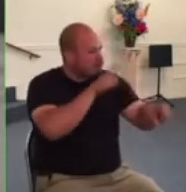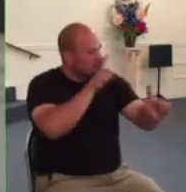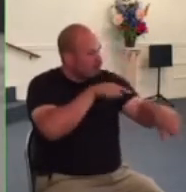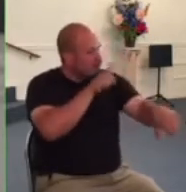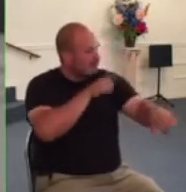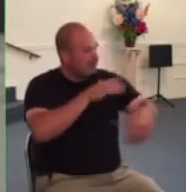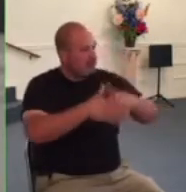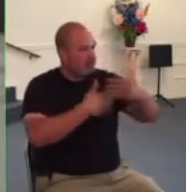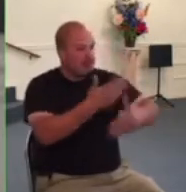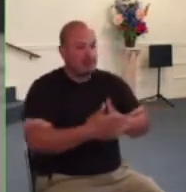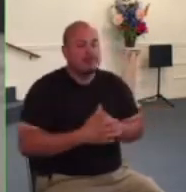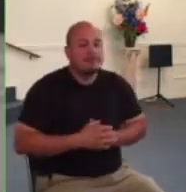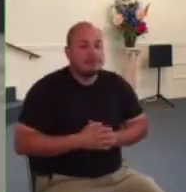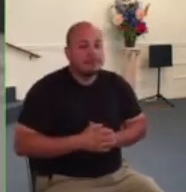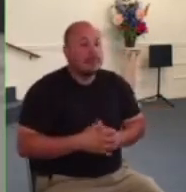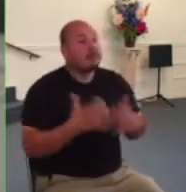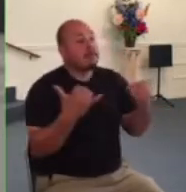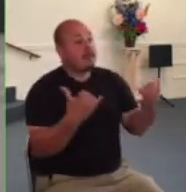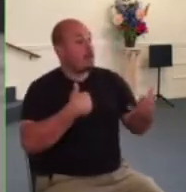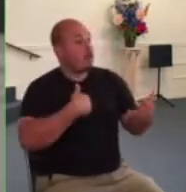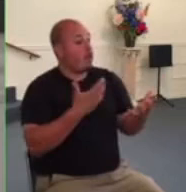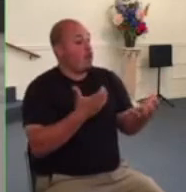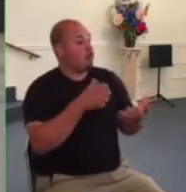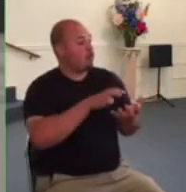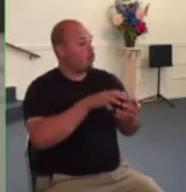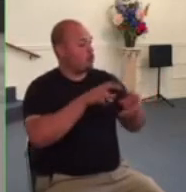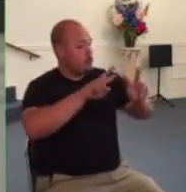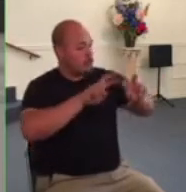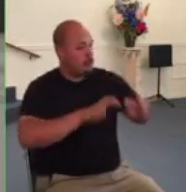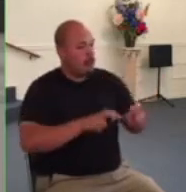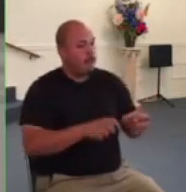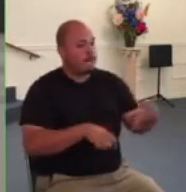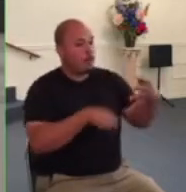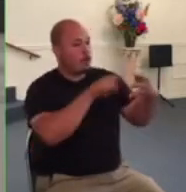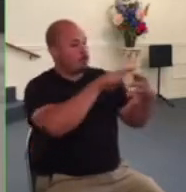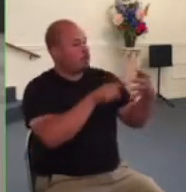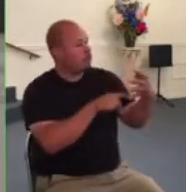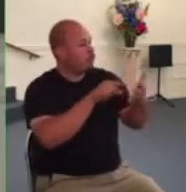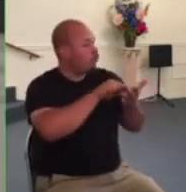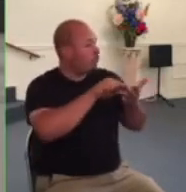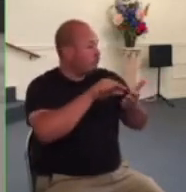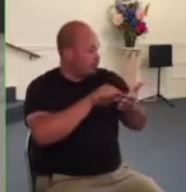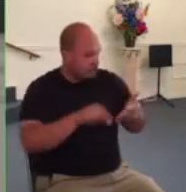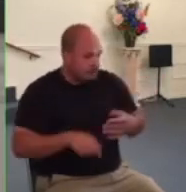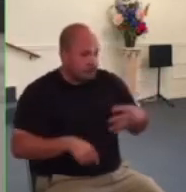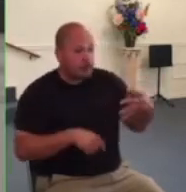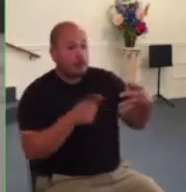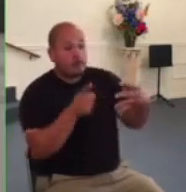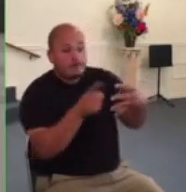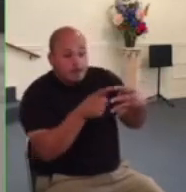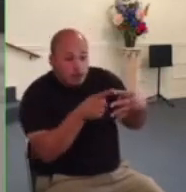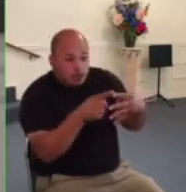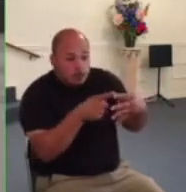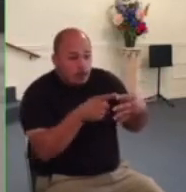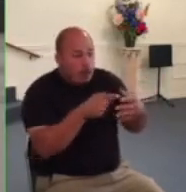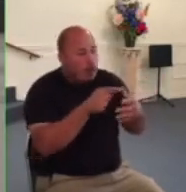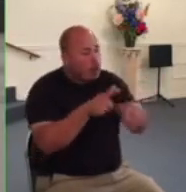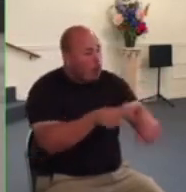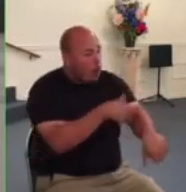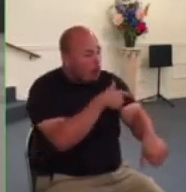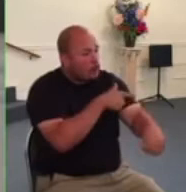today i'd like us to look at four passages of scripture the longest one first gradually getting shorter until the last one